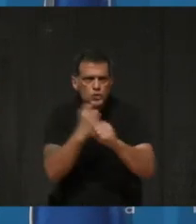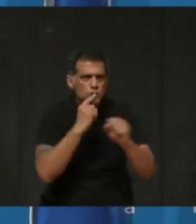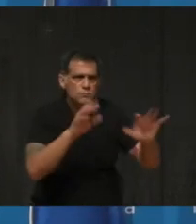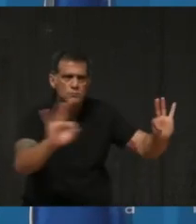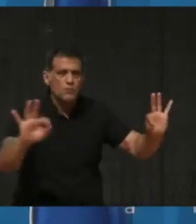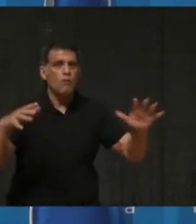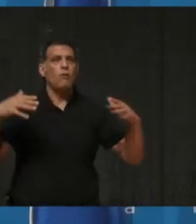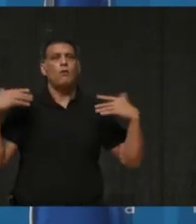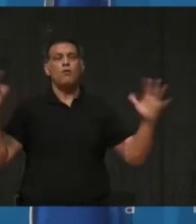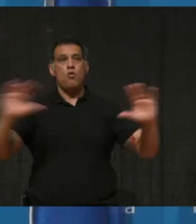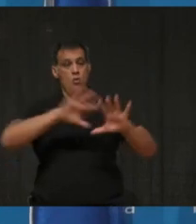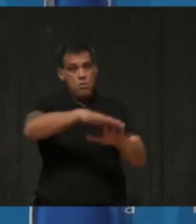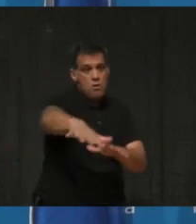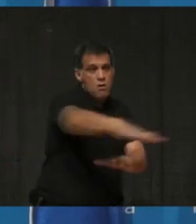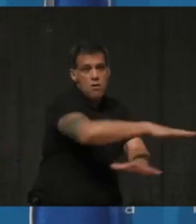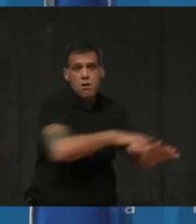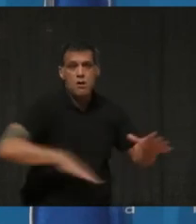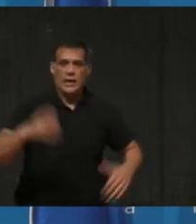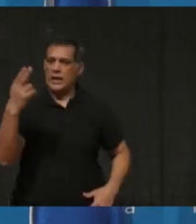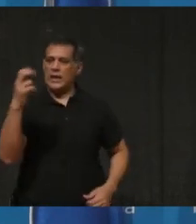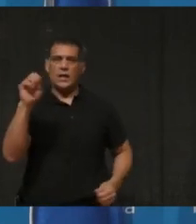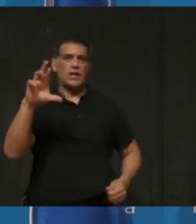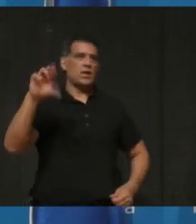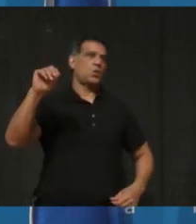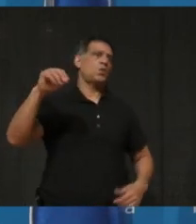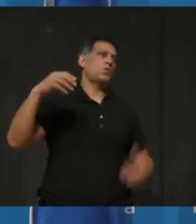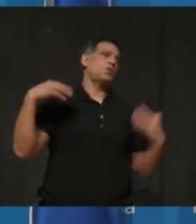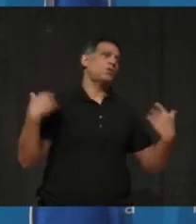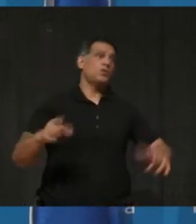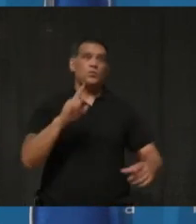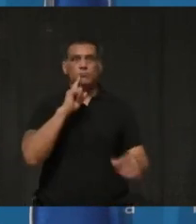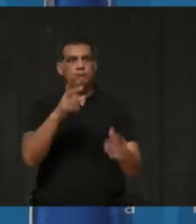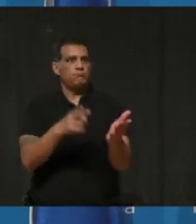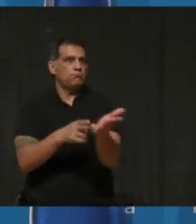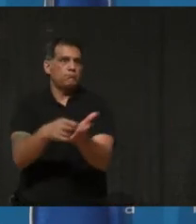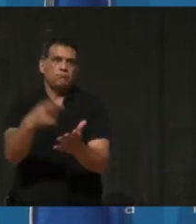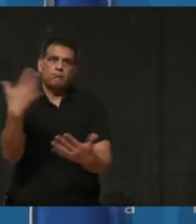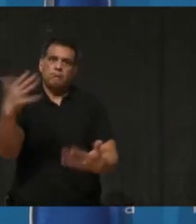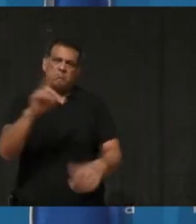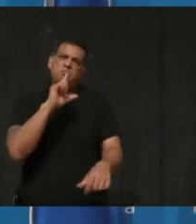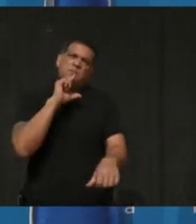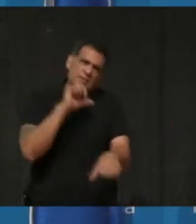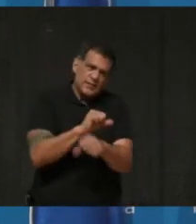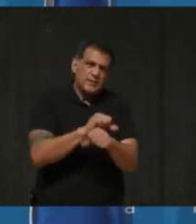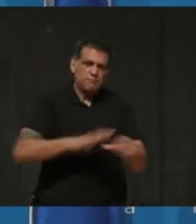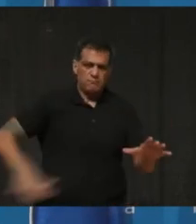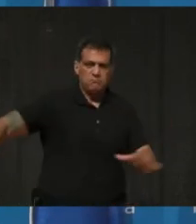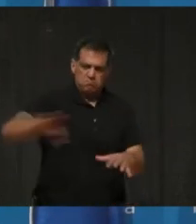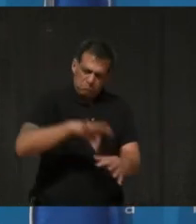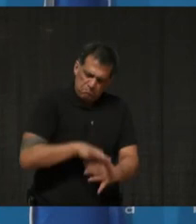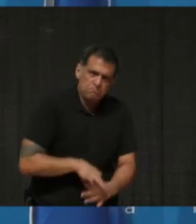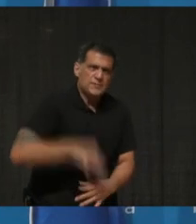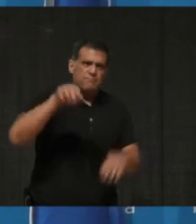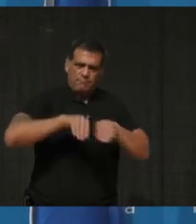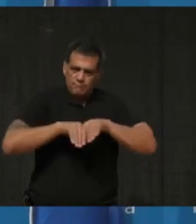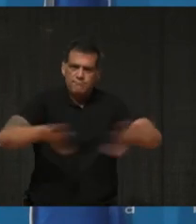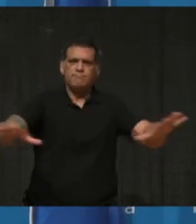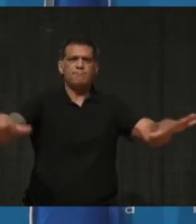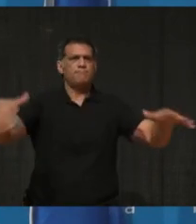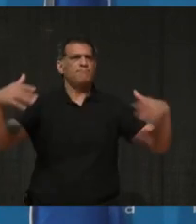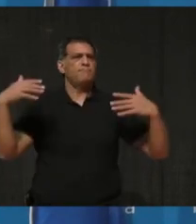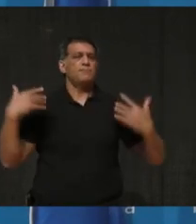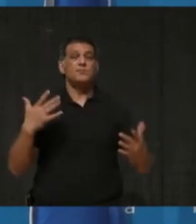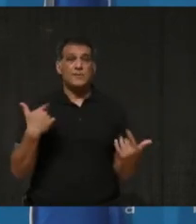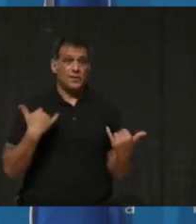heroes to us and they embody the true Mississauga spirit and we want to recognize them. Our plan is to honor our